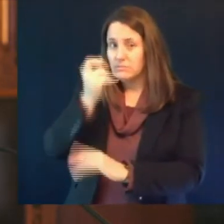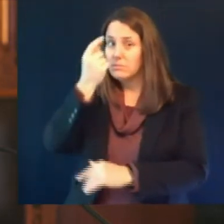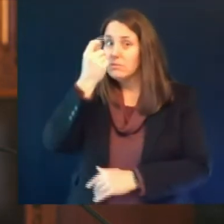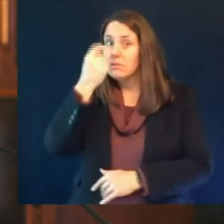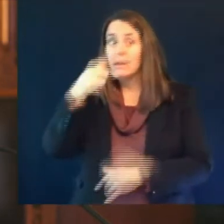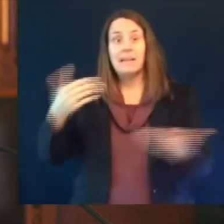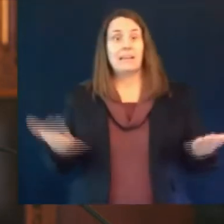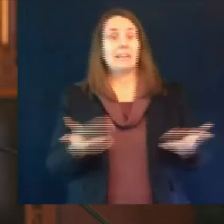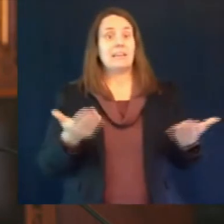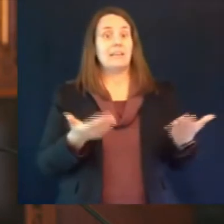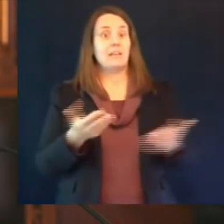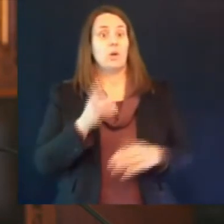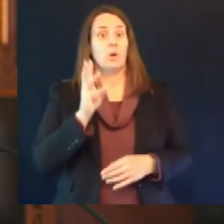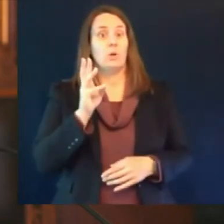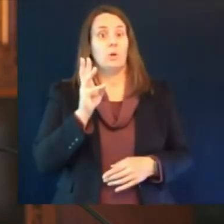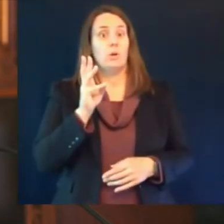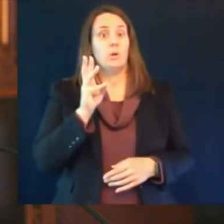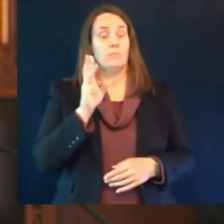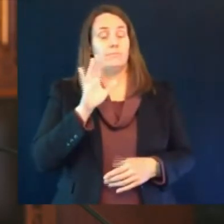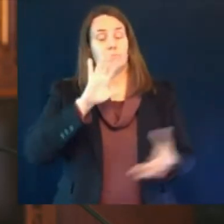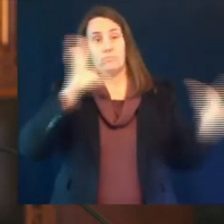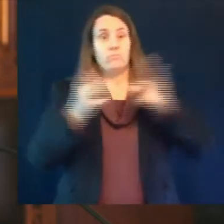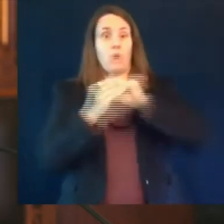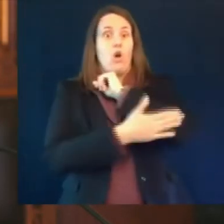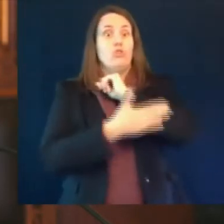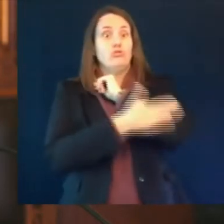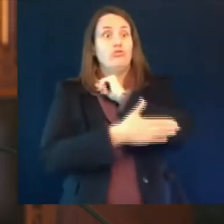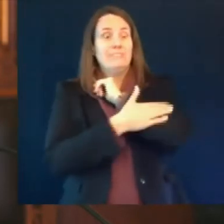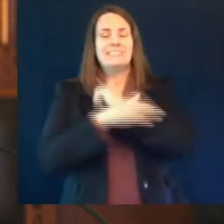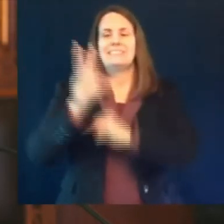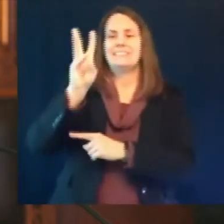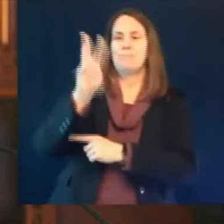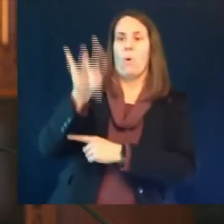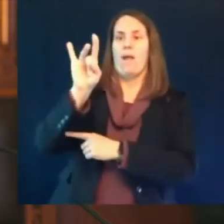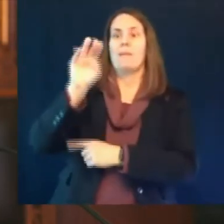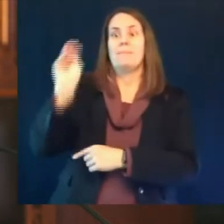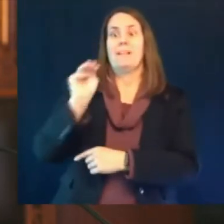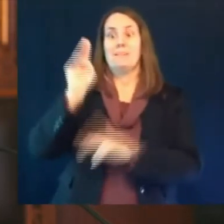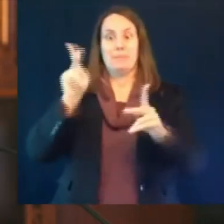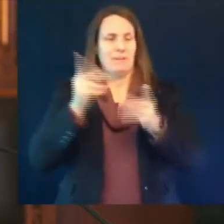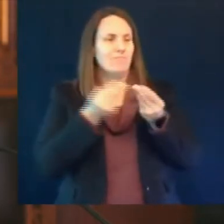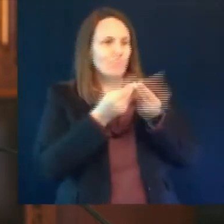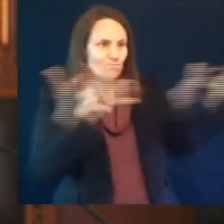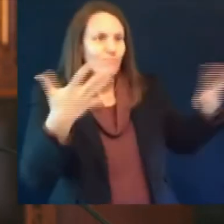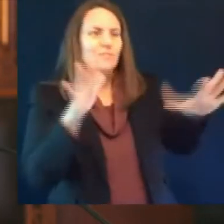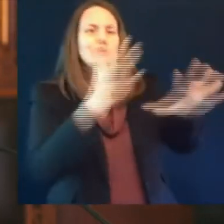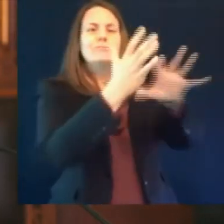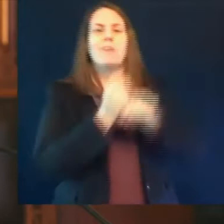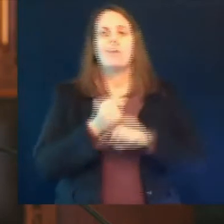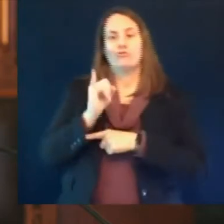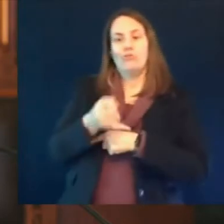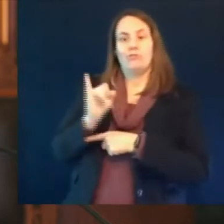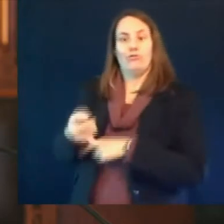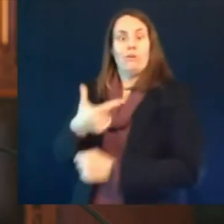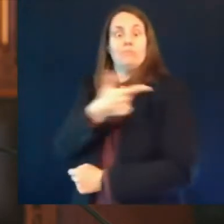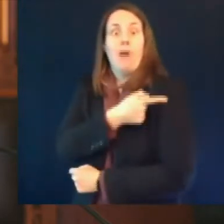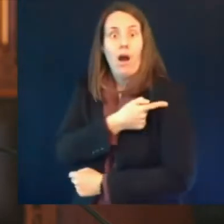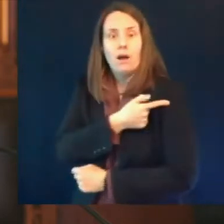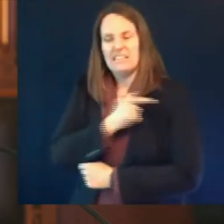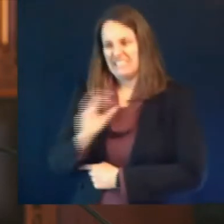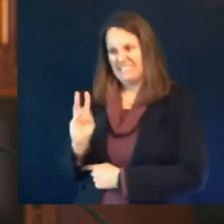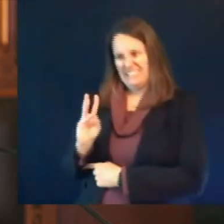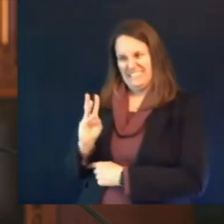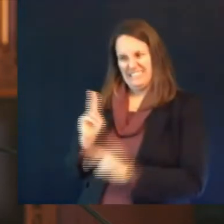6.8 million americans have received their shots of johnson johnson johnson without experiencing